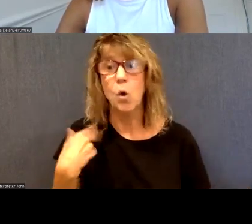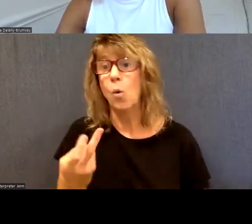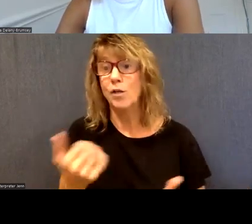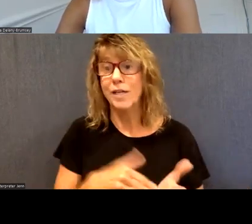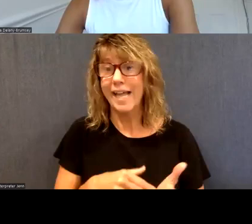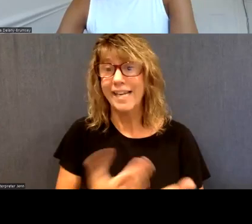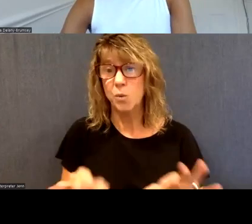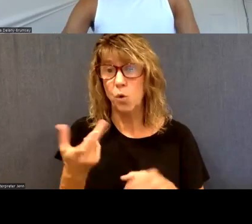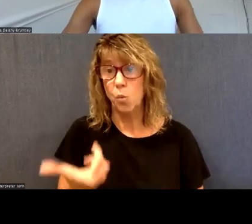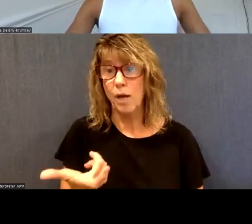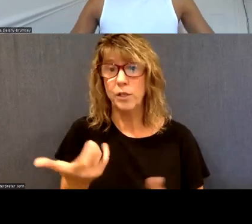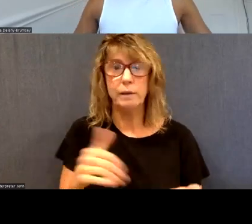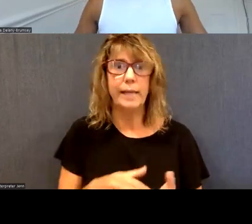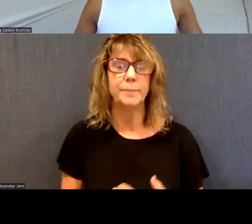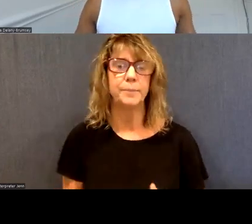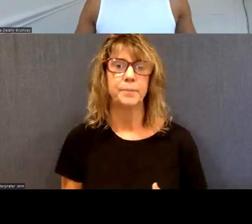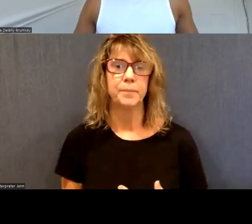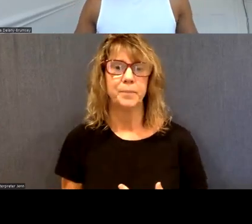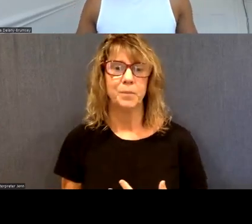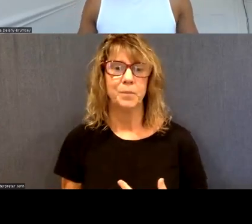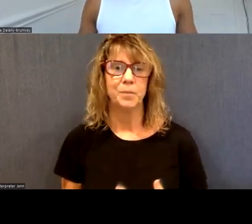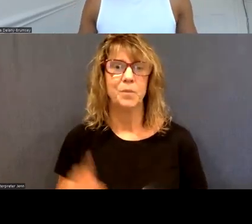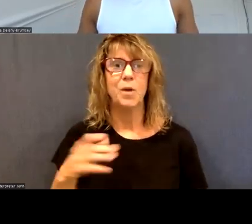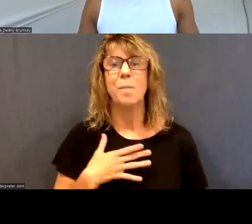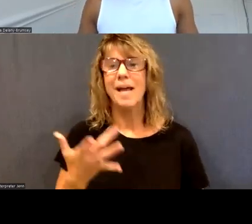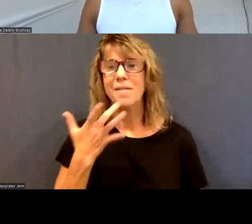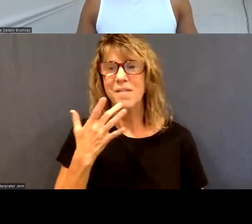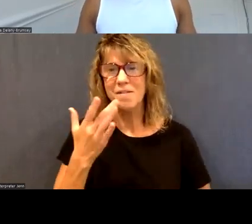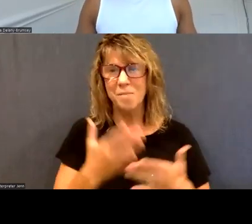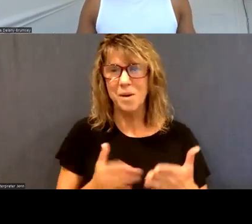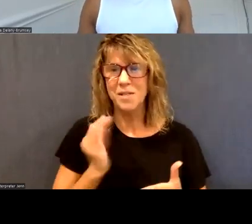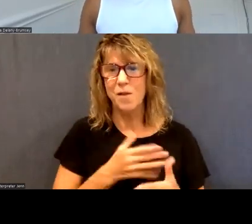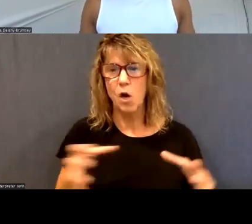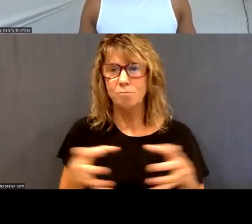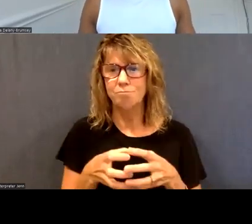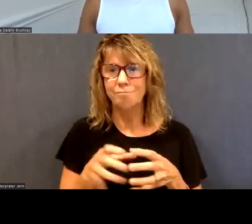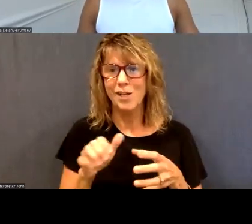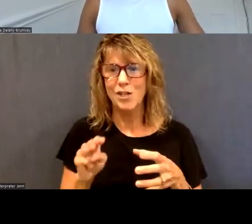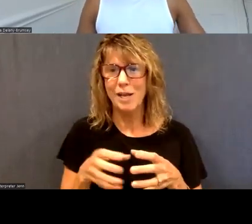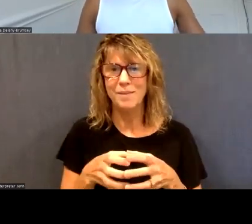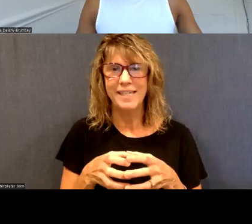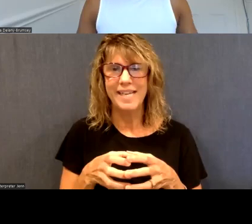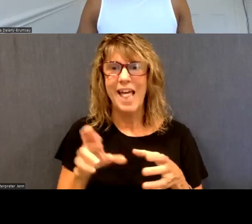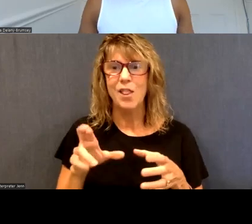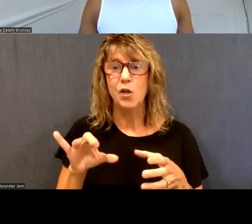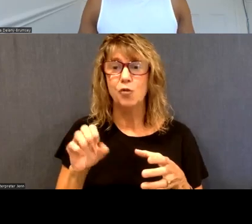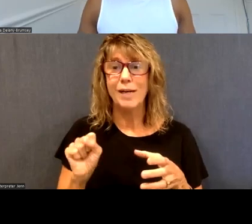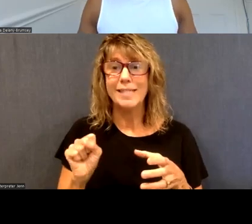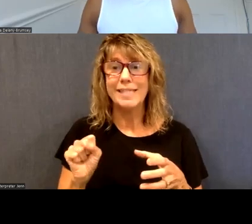again. It's worth watching again. All right. One of my favorite parts of the jam, crisis trivia hot seat.